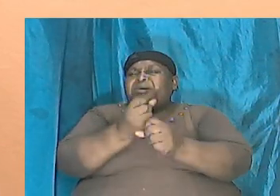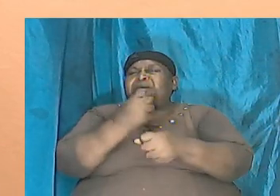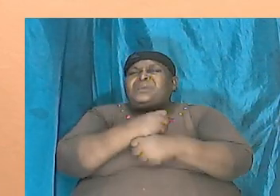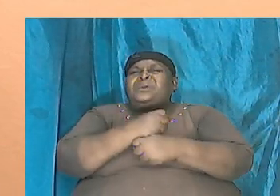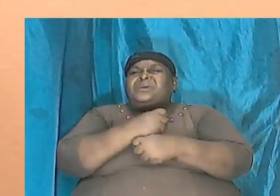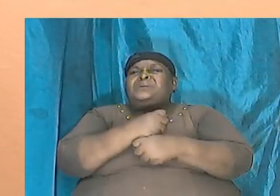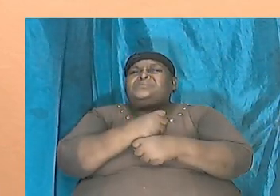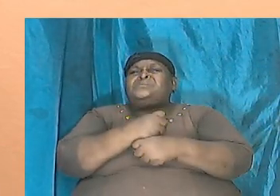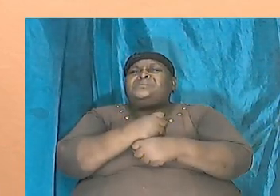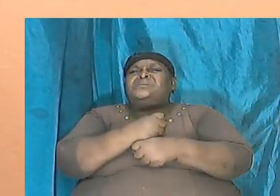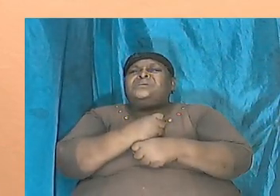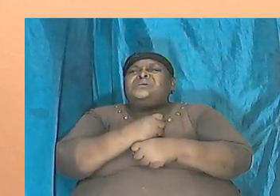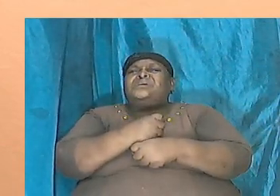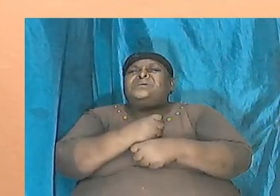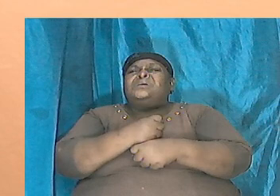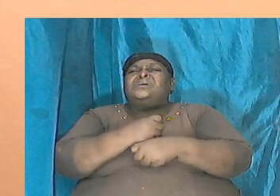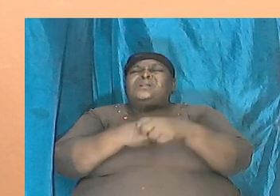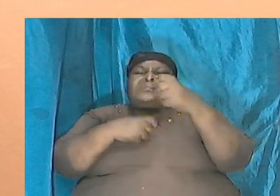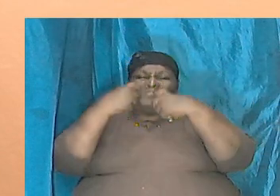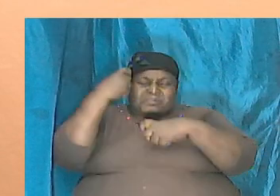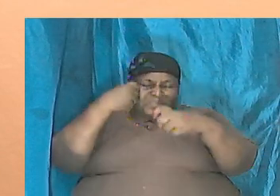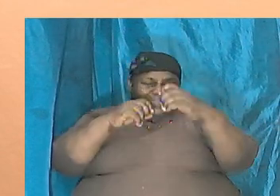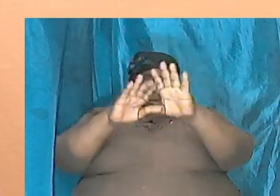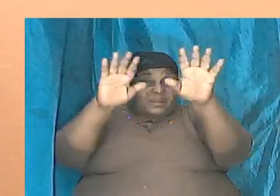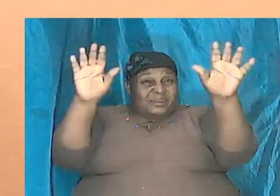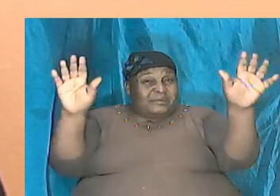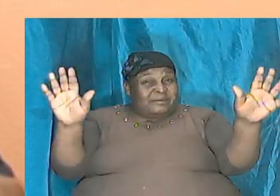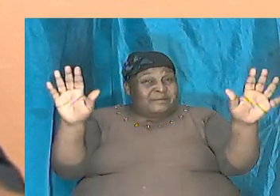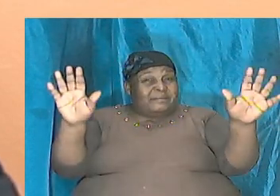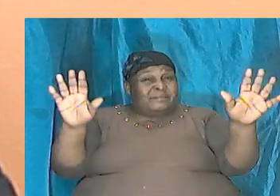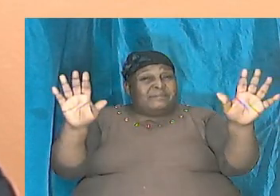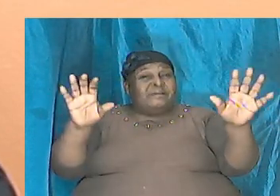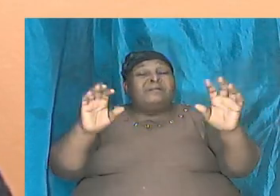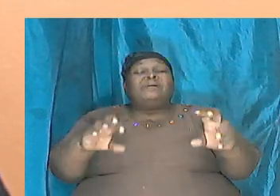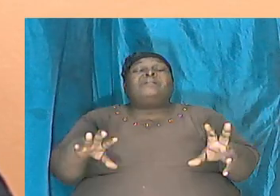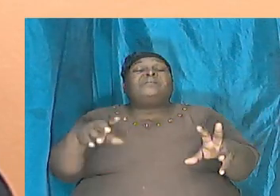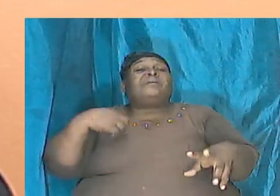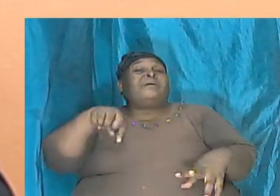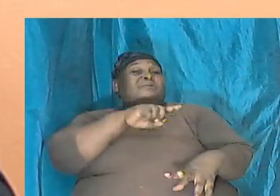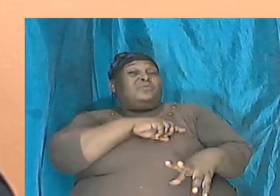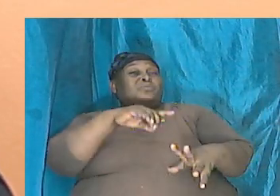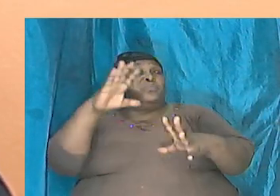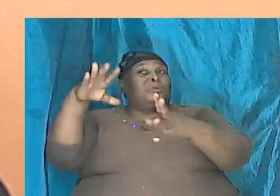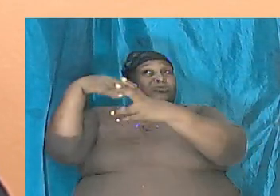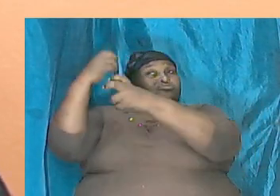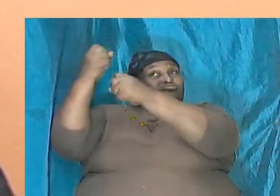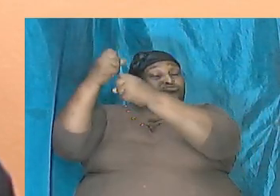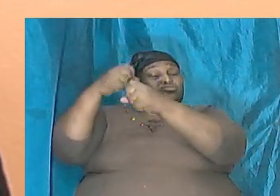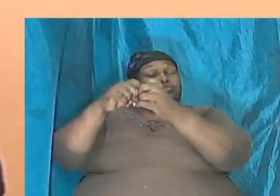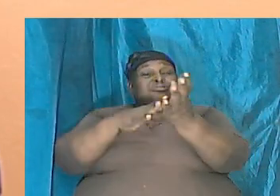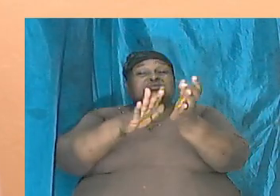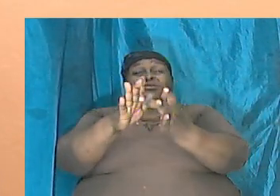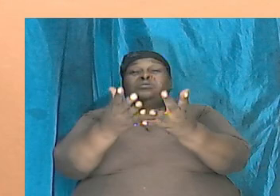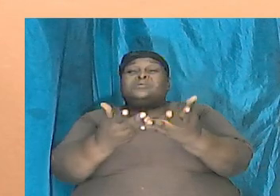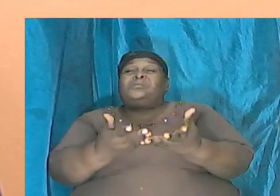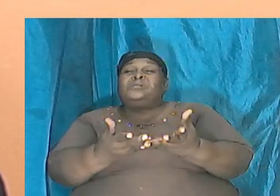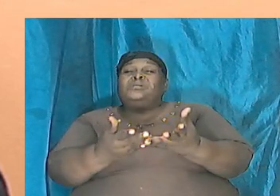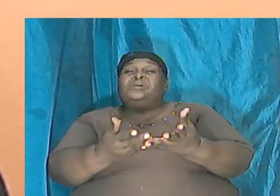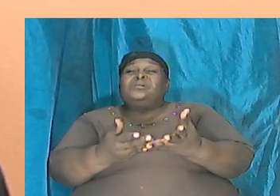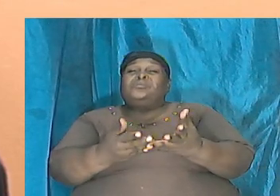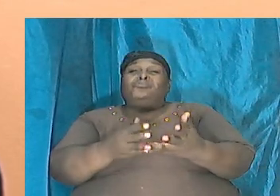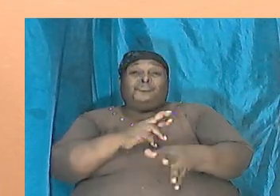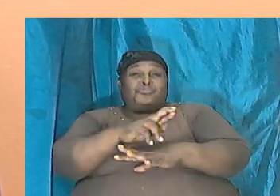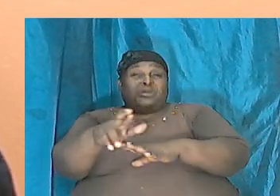and expressly clear. Can we trust the Bible? So, when we get to that, we will show